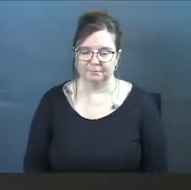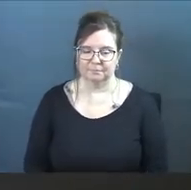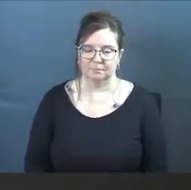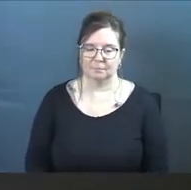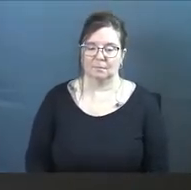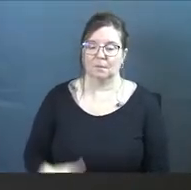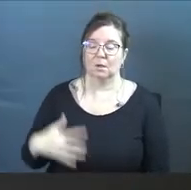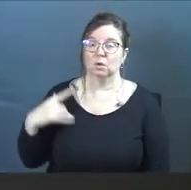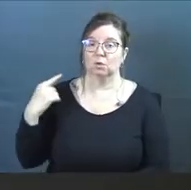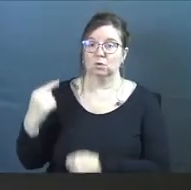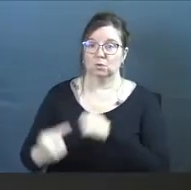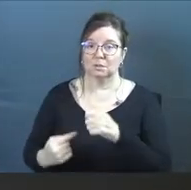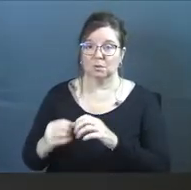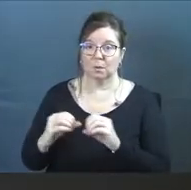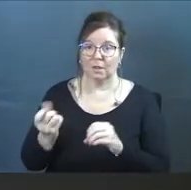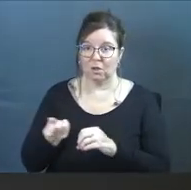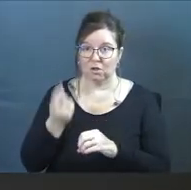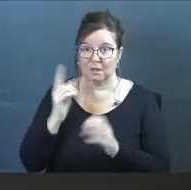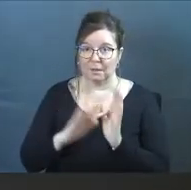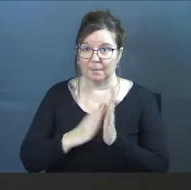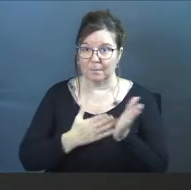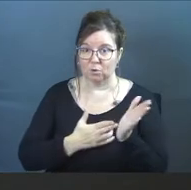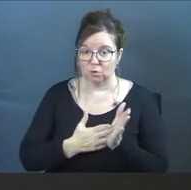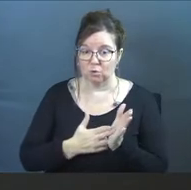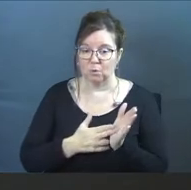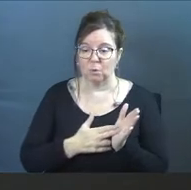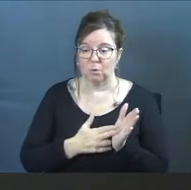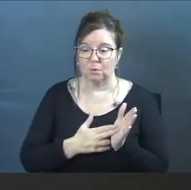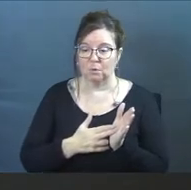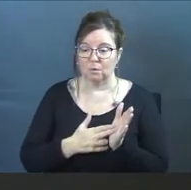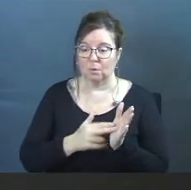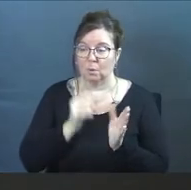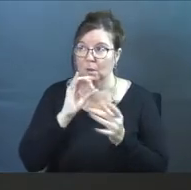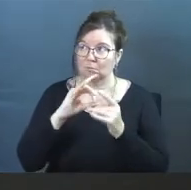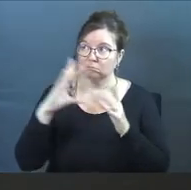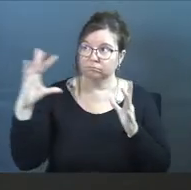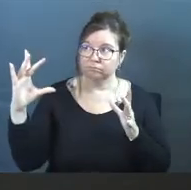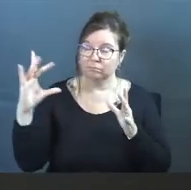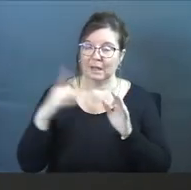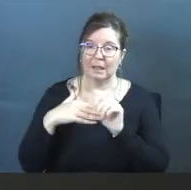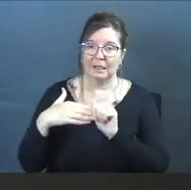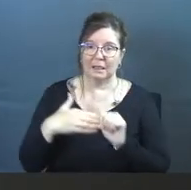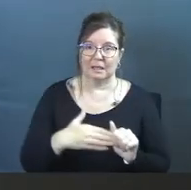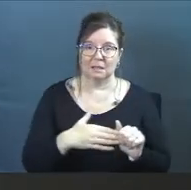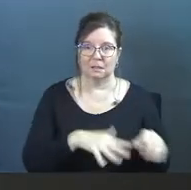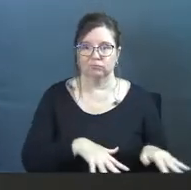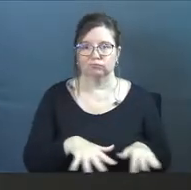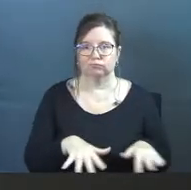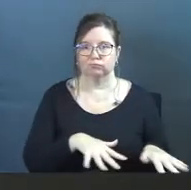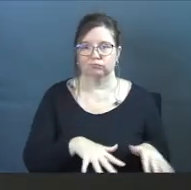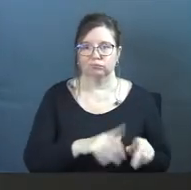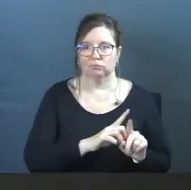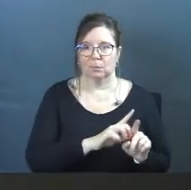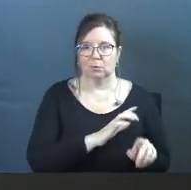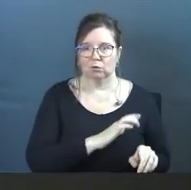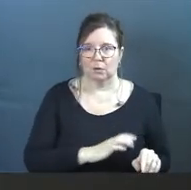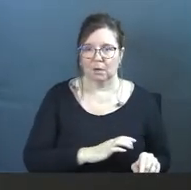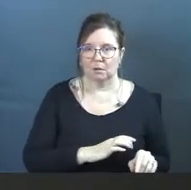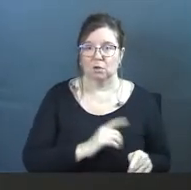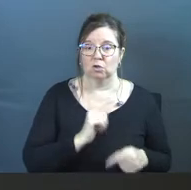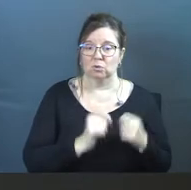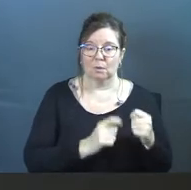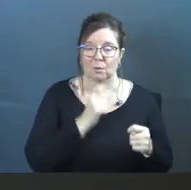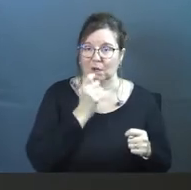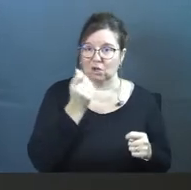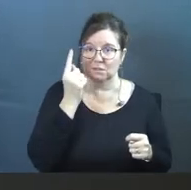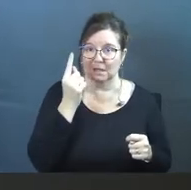Tradition without the understanding of biblical truth leads to a passive disciple of Christ. Tradition without the